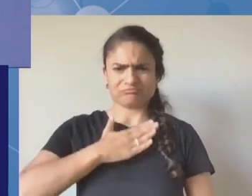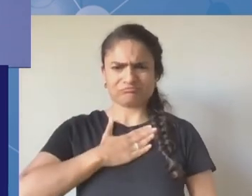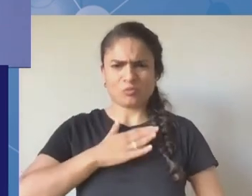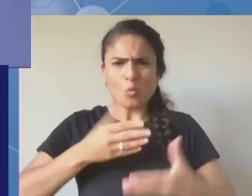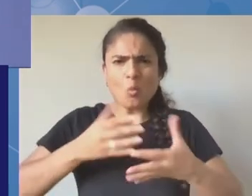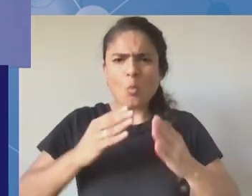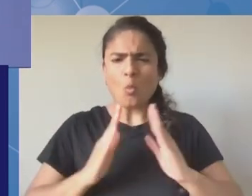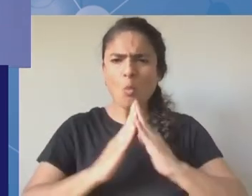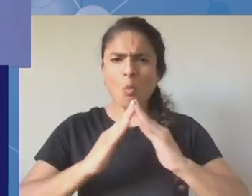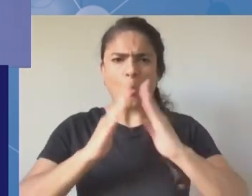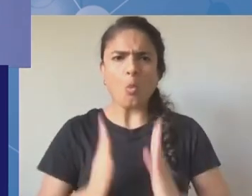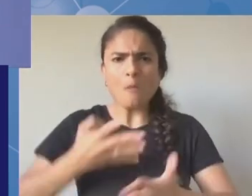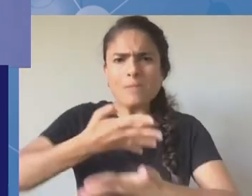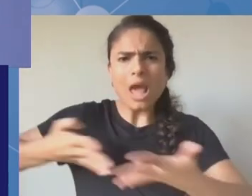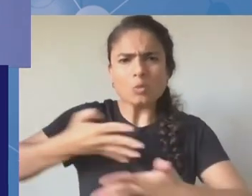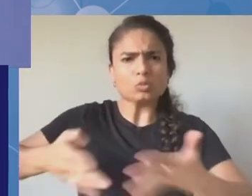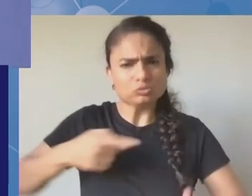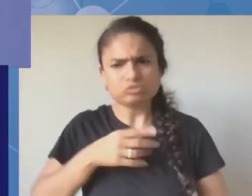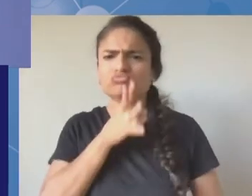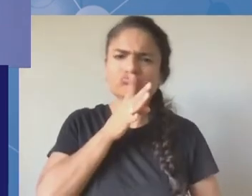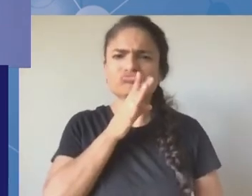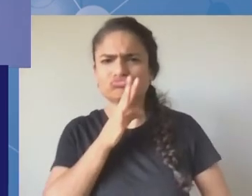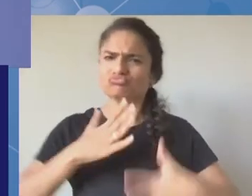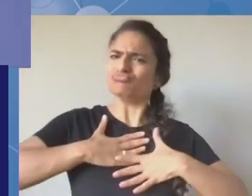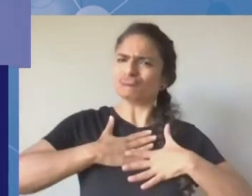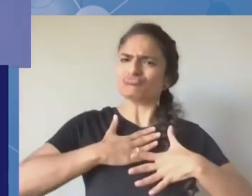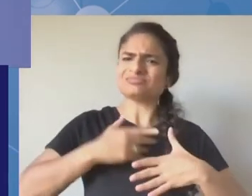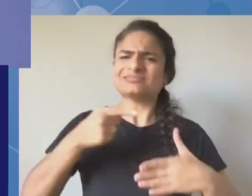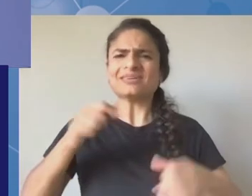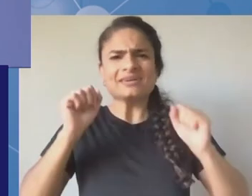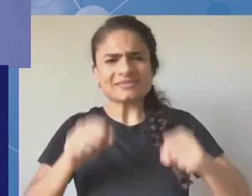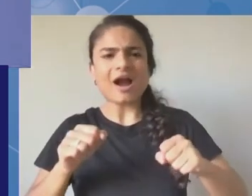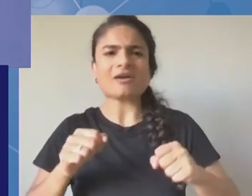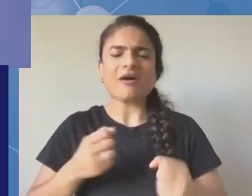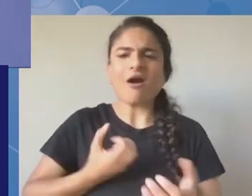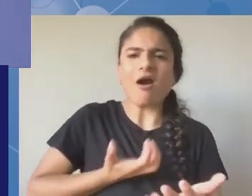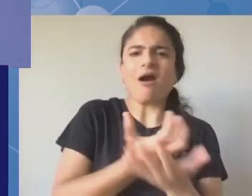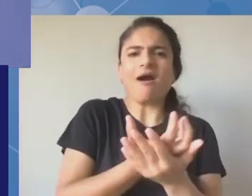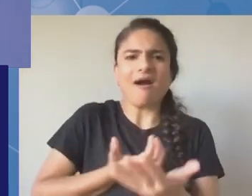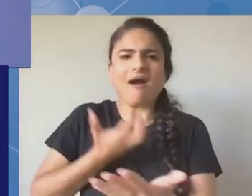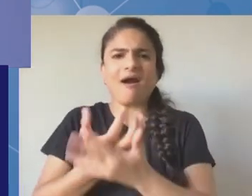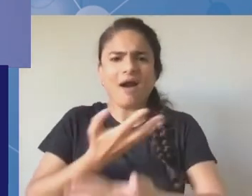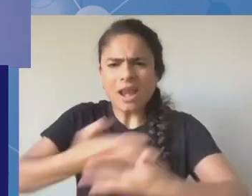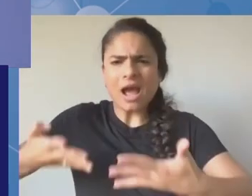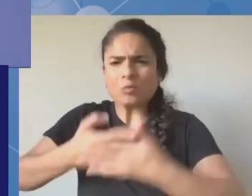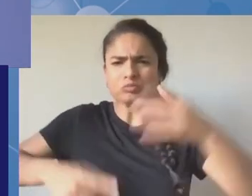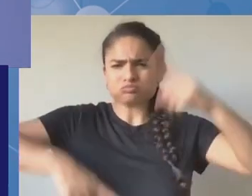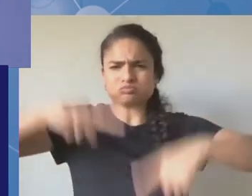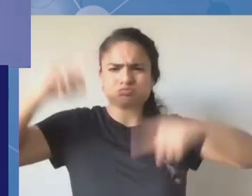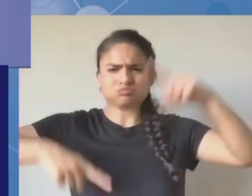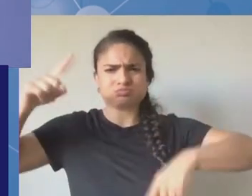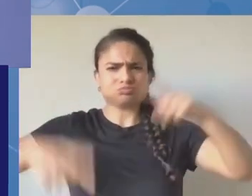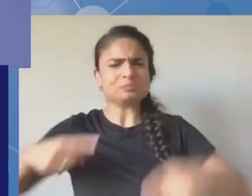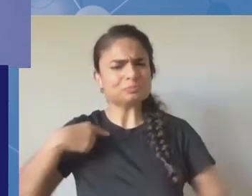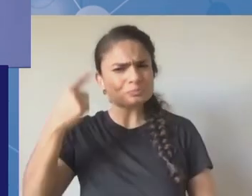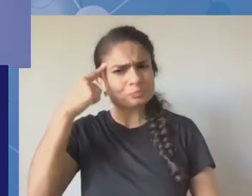internet but now switching over to english suggestions we heard are diverse and very good and i have noted you know